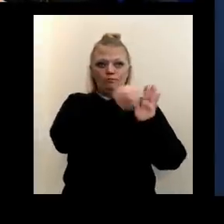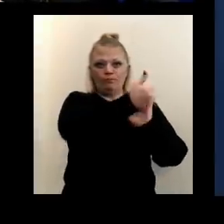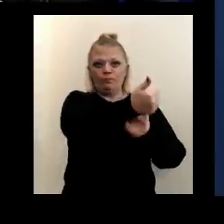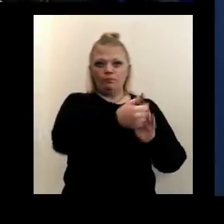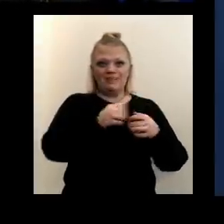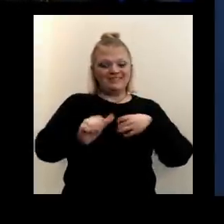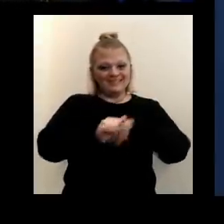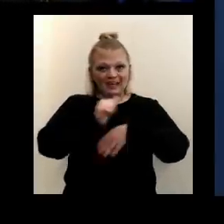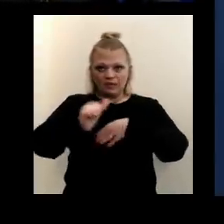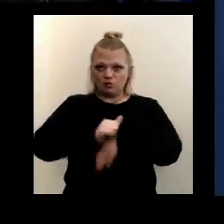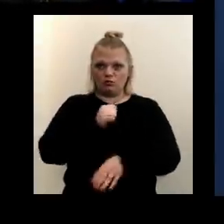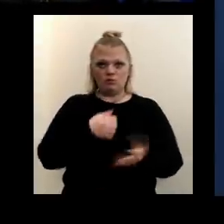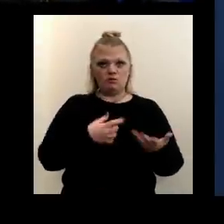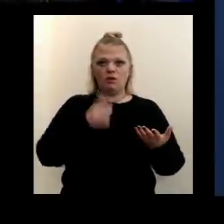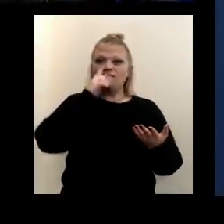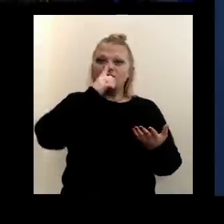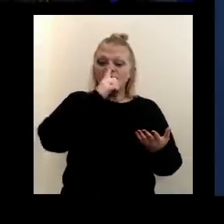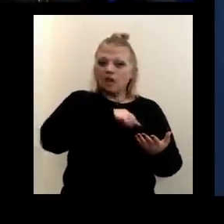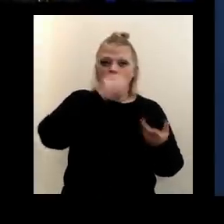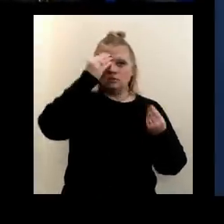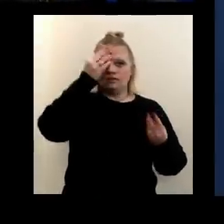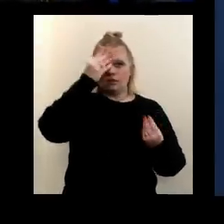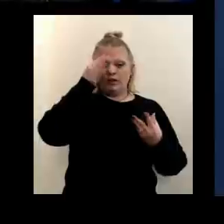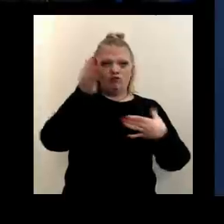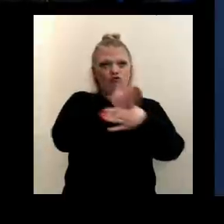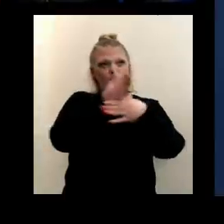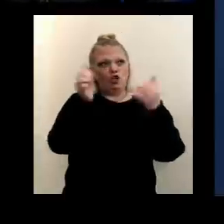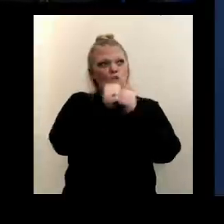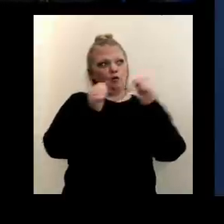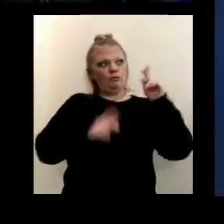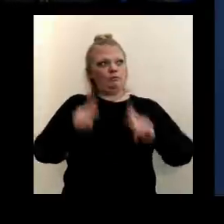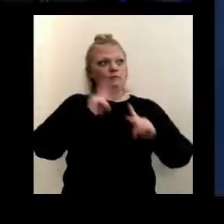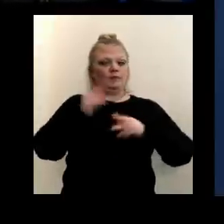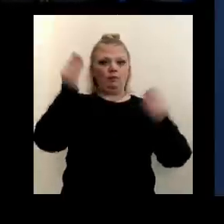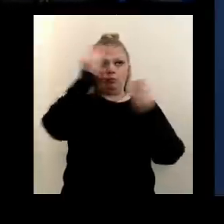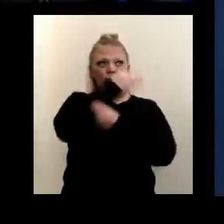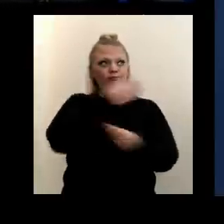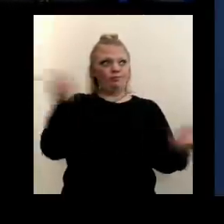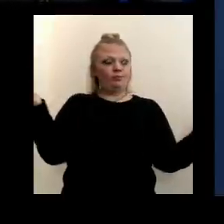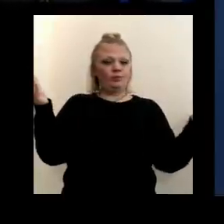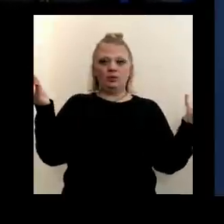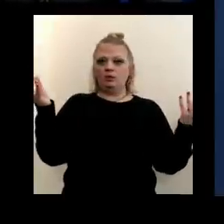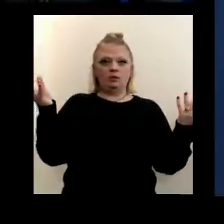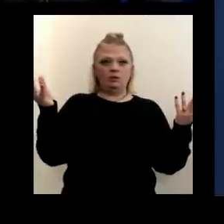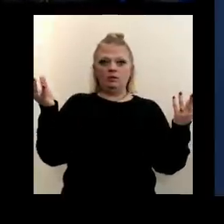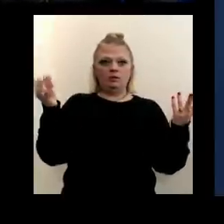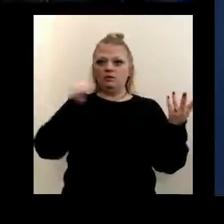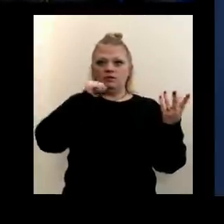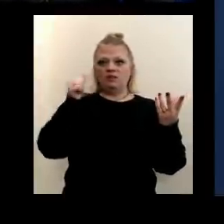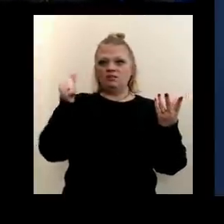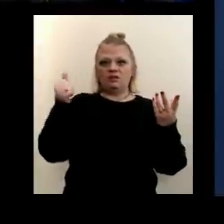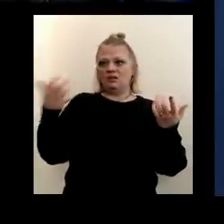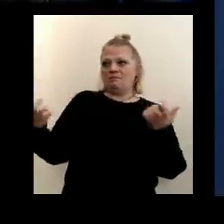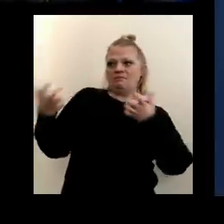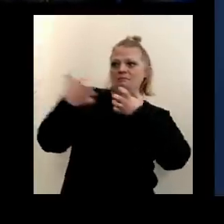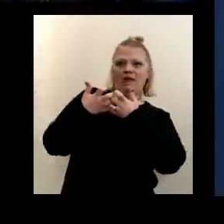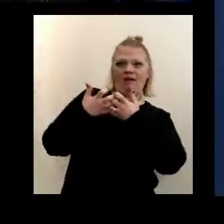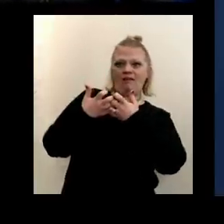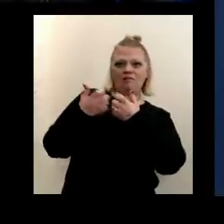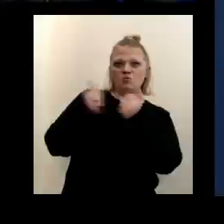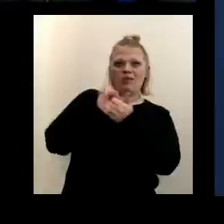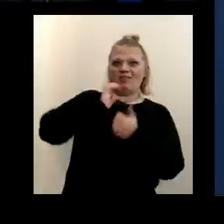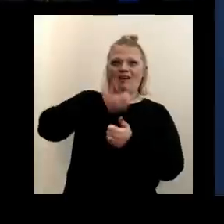dangerous. False information could be shared with the public. Information that is incongruent with what we've been saying for months now.